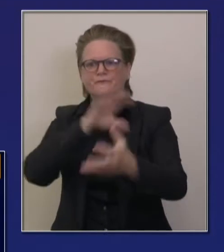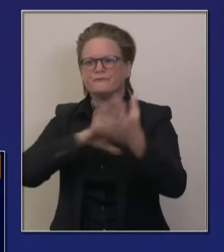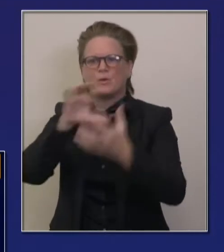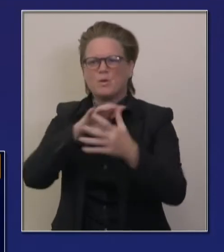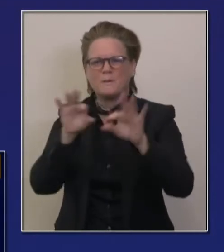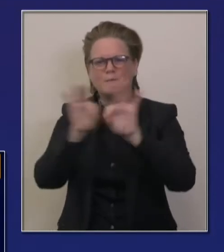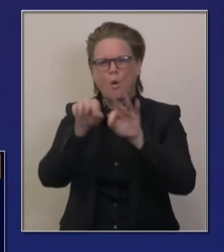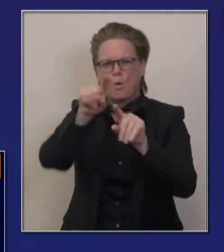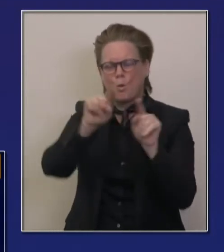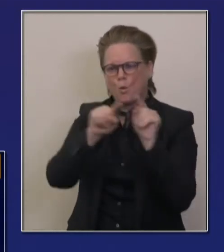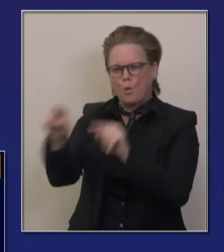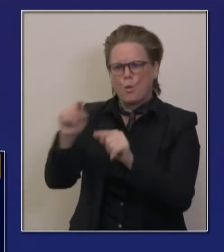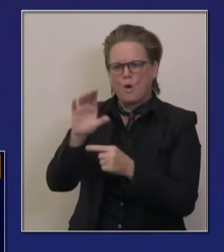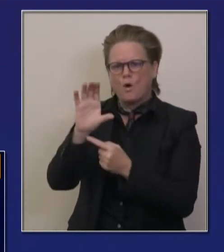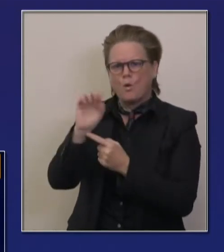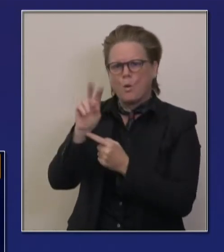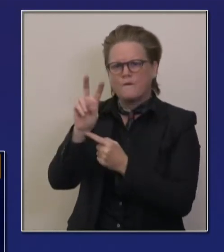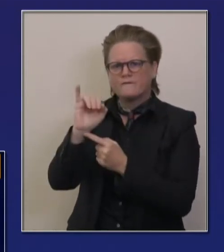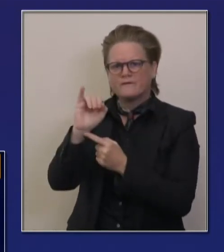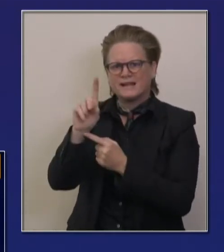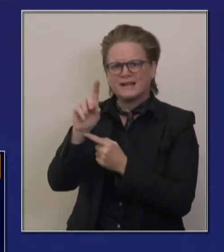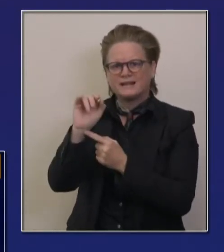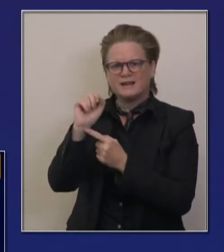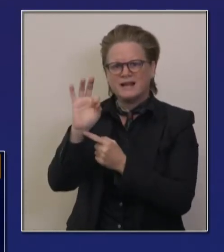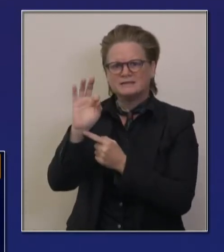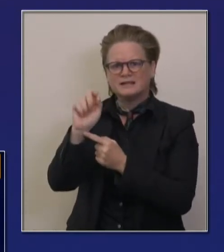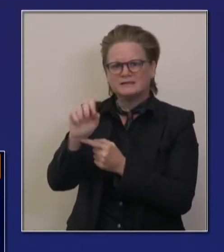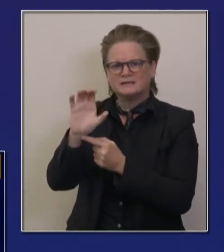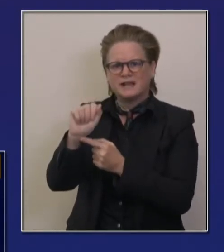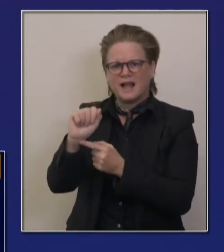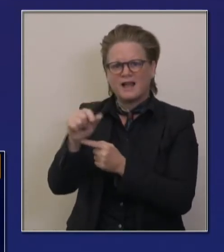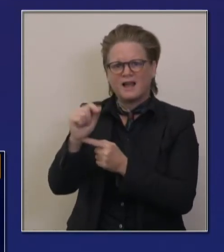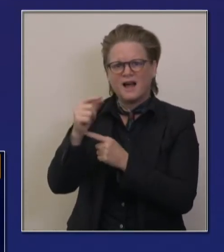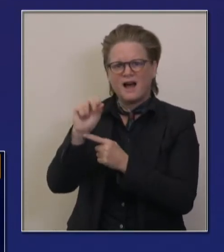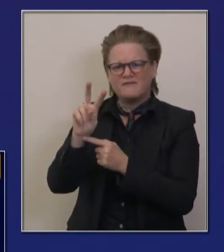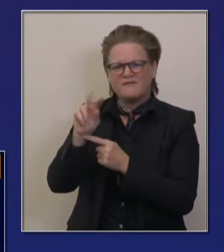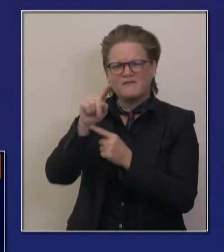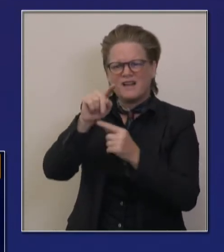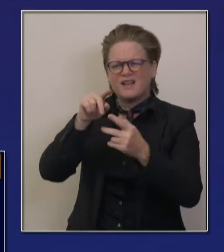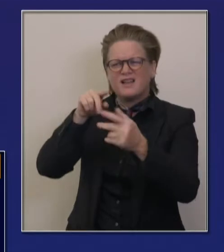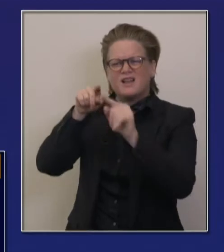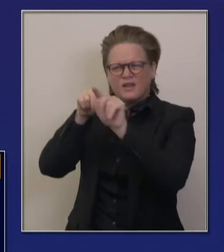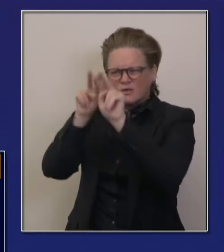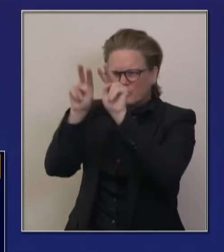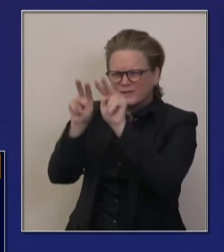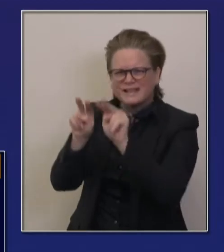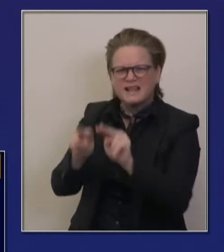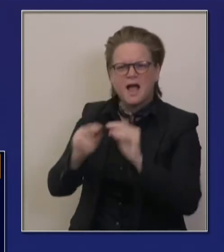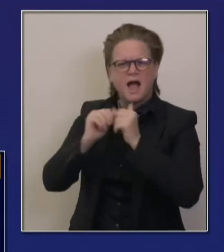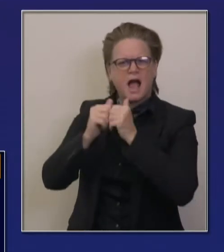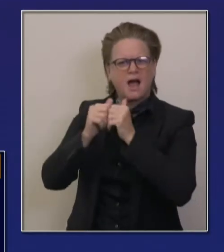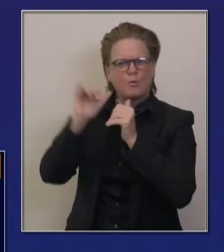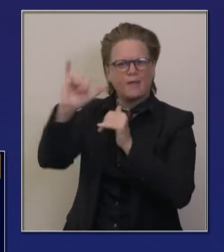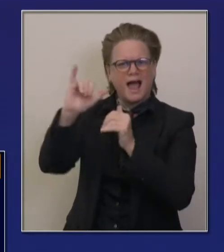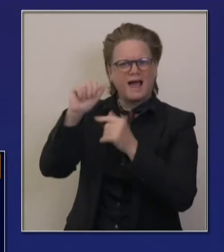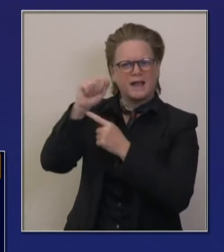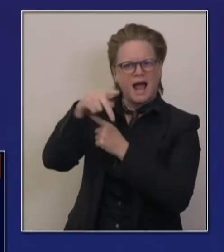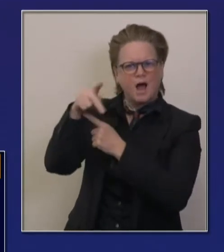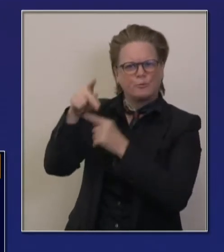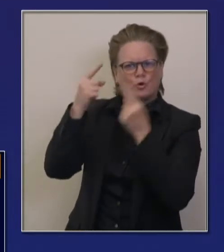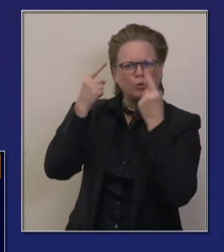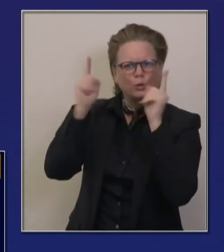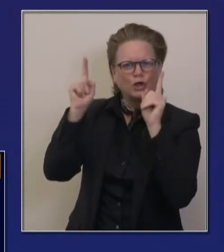.ca.gov website, the covid19.ca.gov website to learn more about California